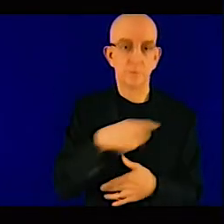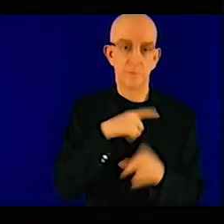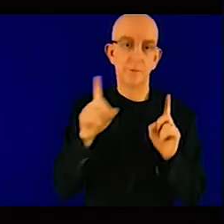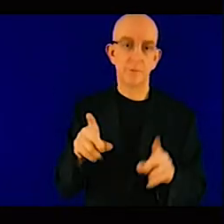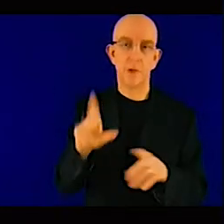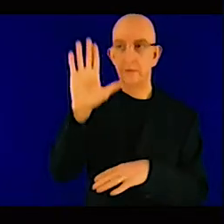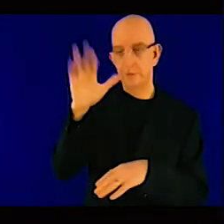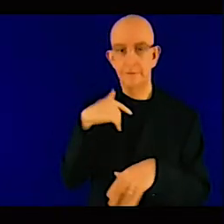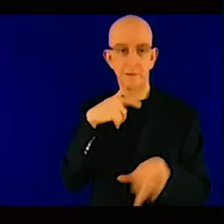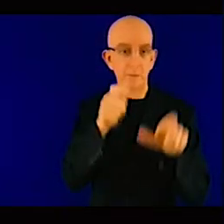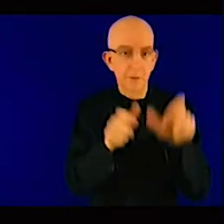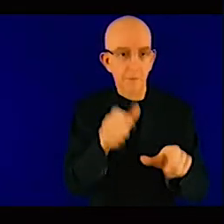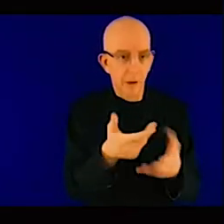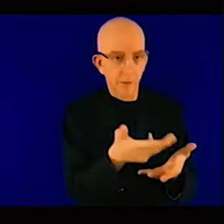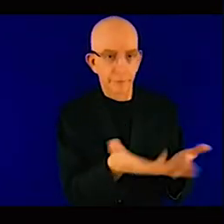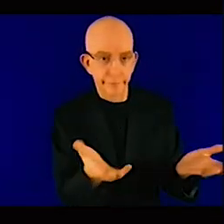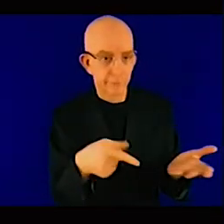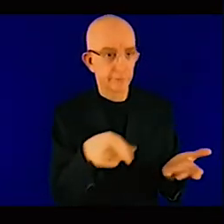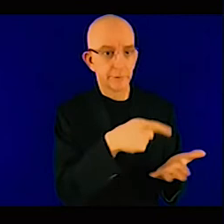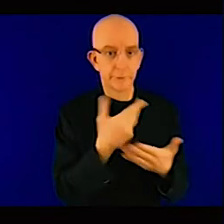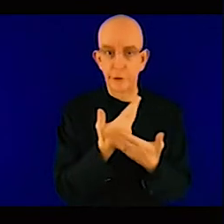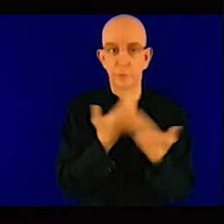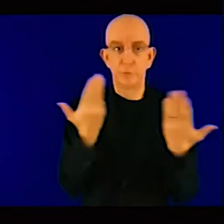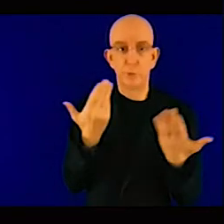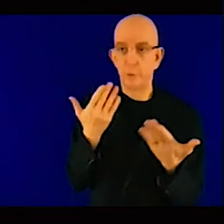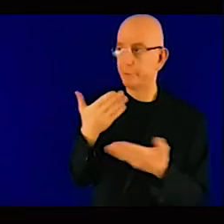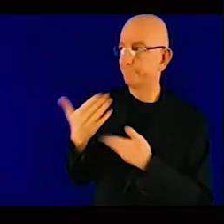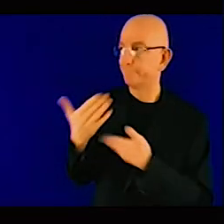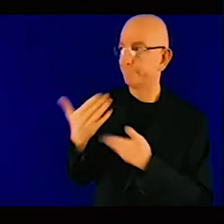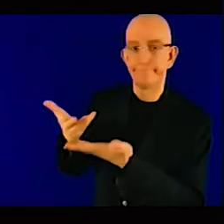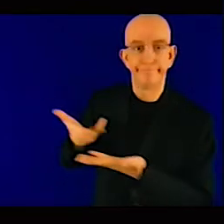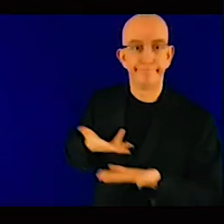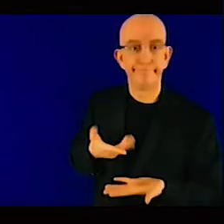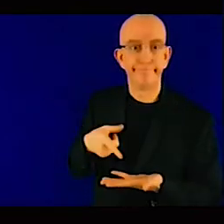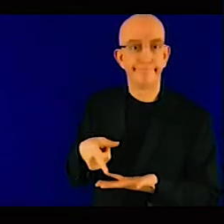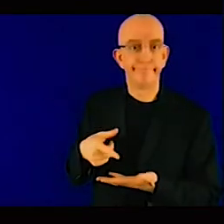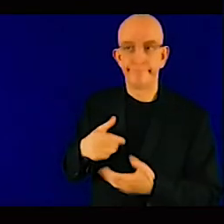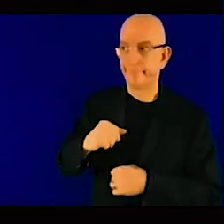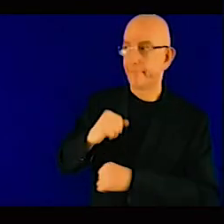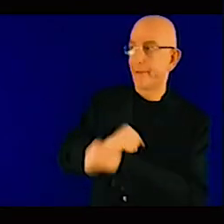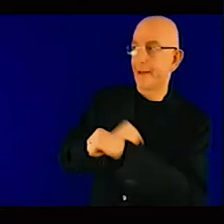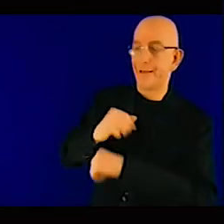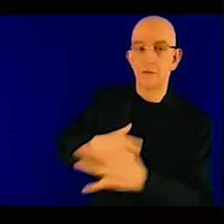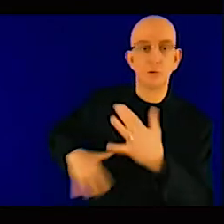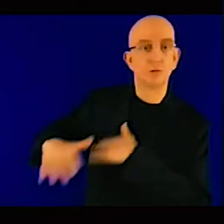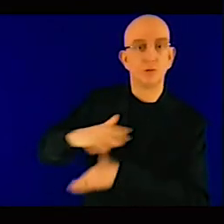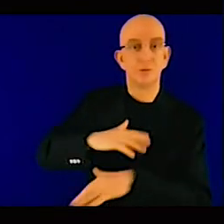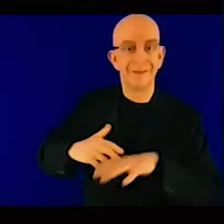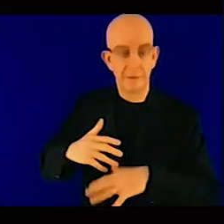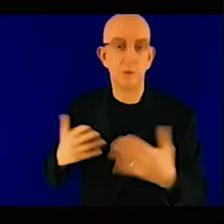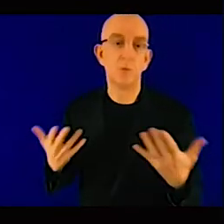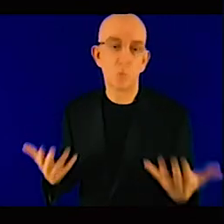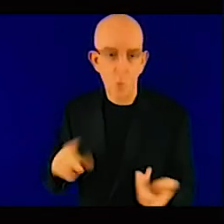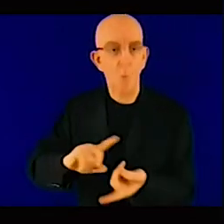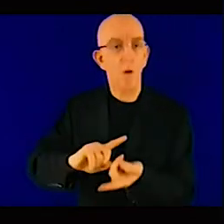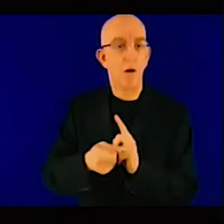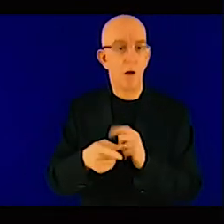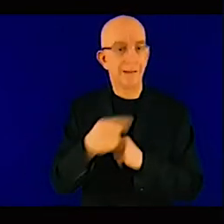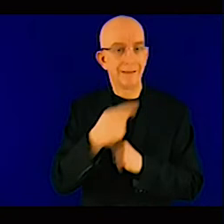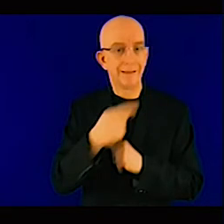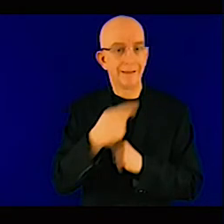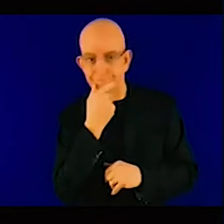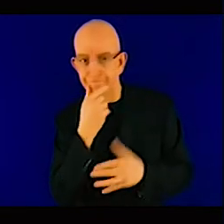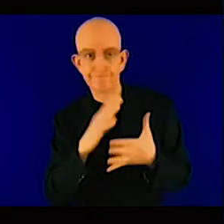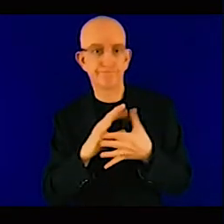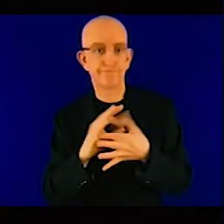infrastructures, are not just in place. So the term of transitioning may not be the right term because we may